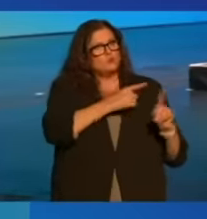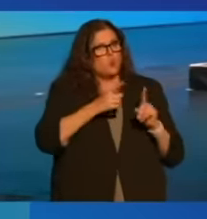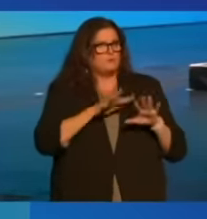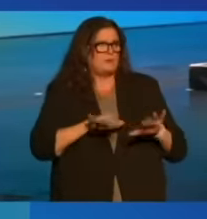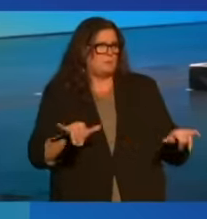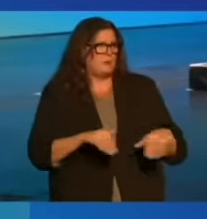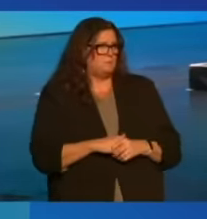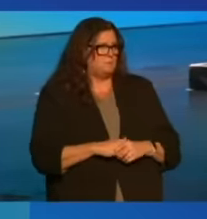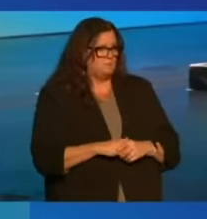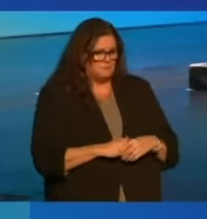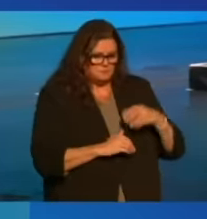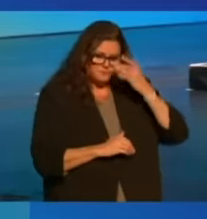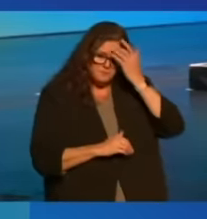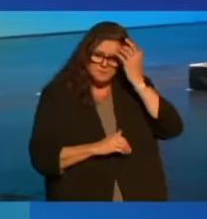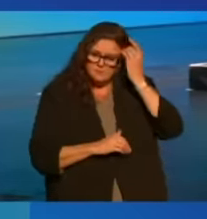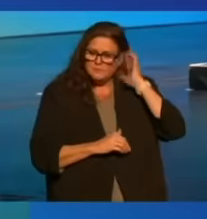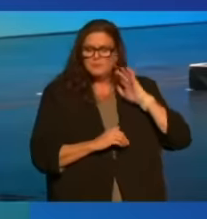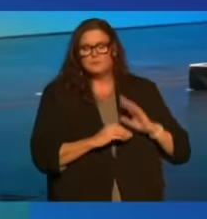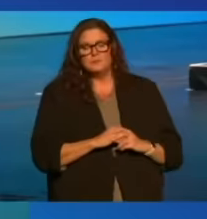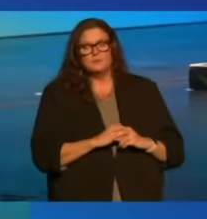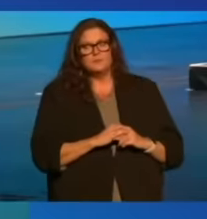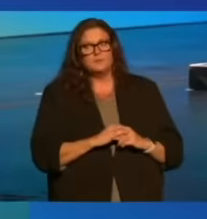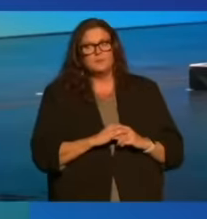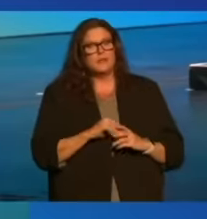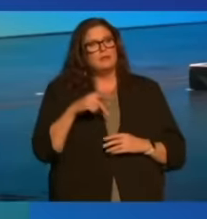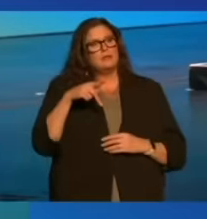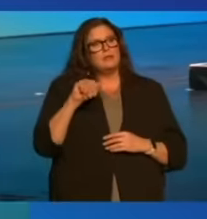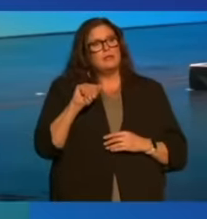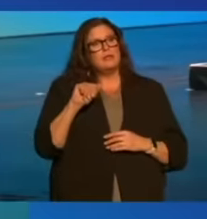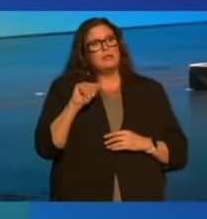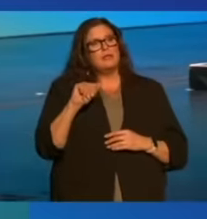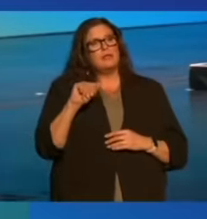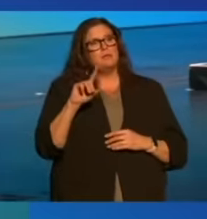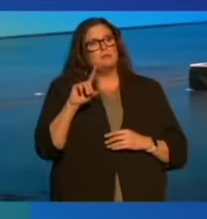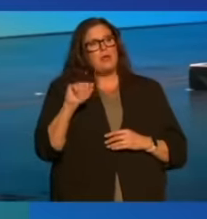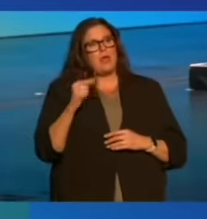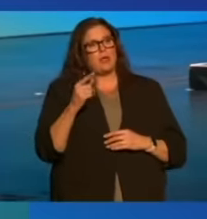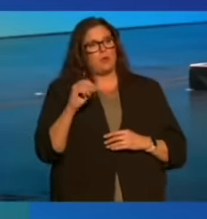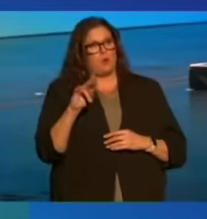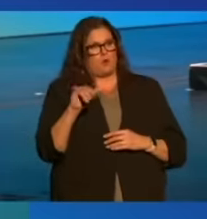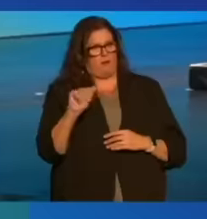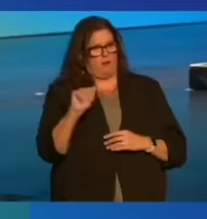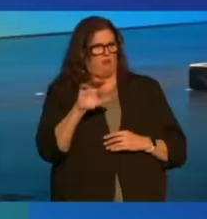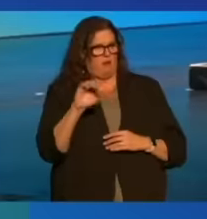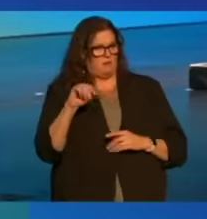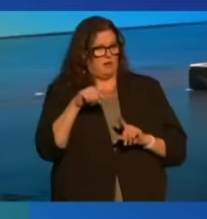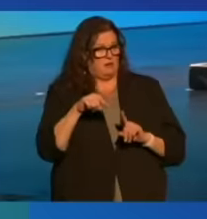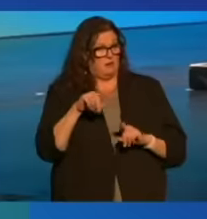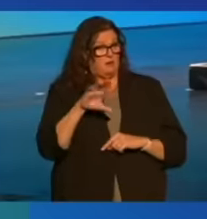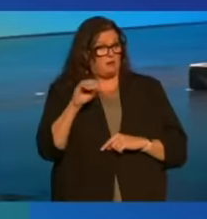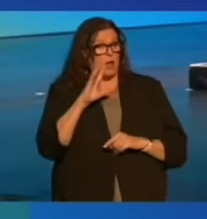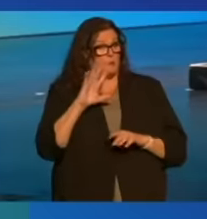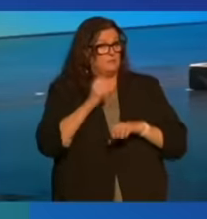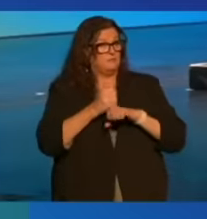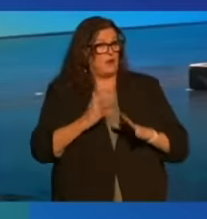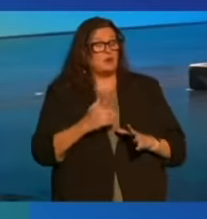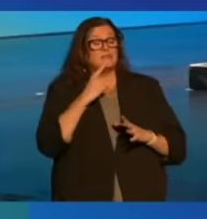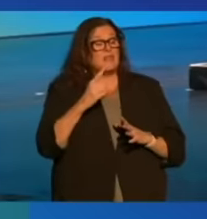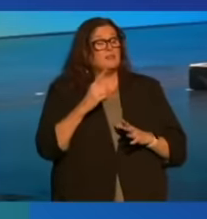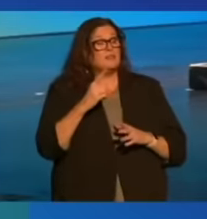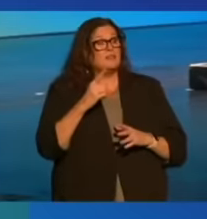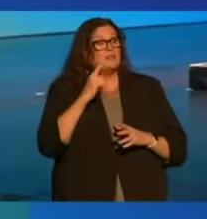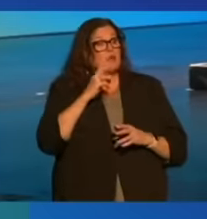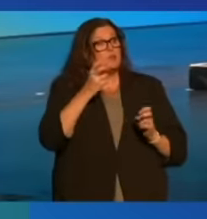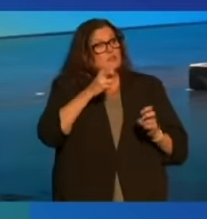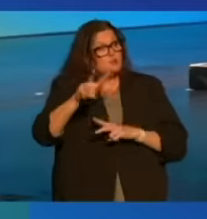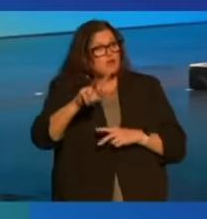same time. So, take Patagonia. Last year, the company's founder announced they would be transferring